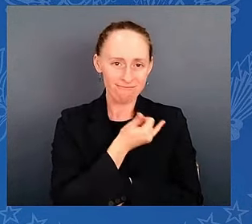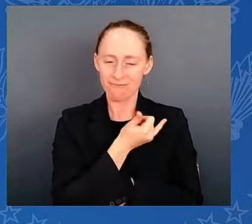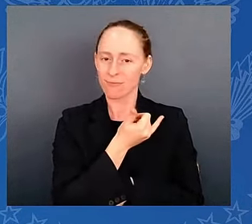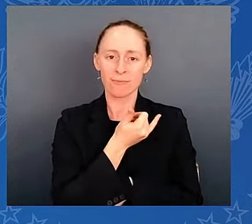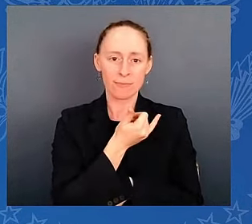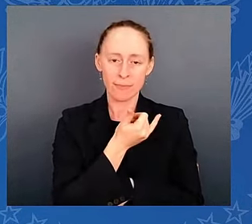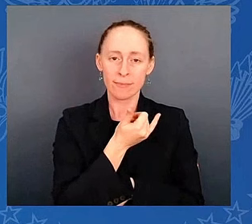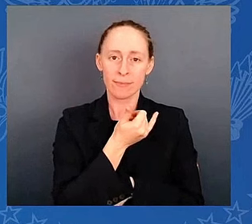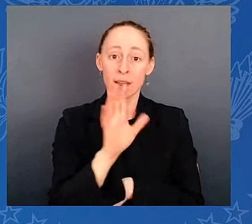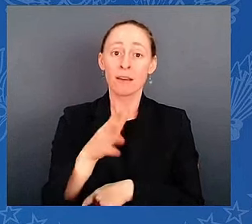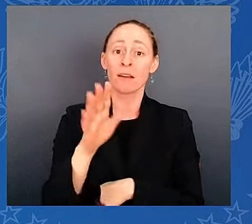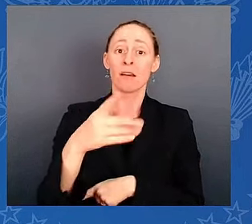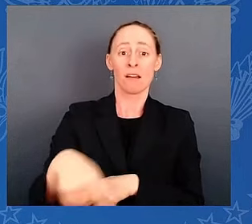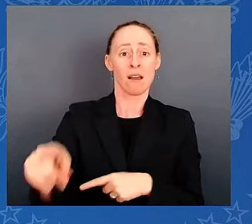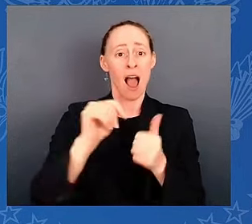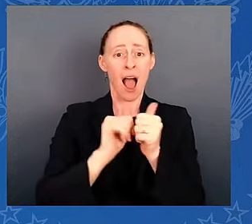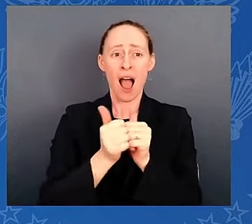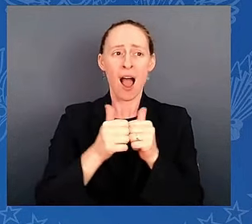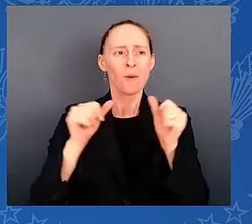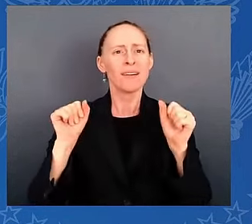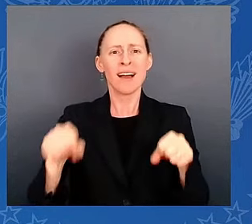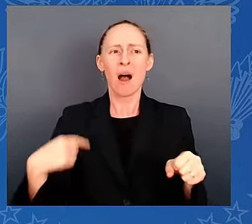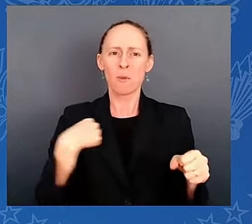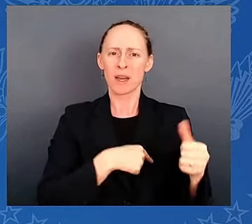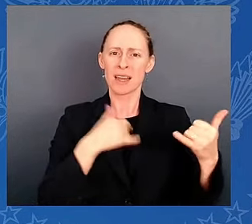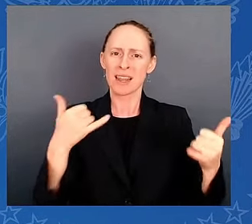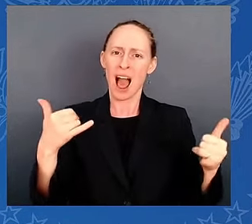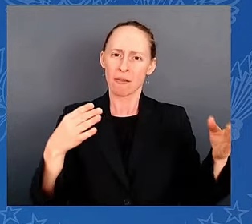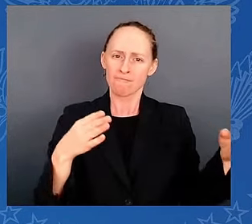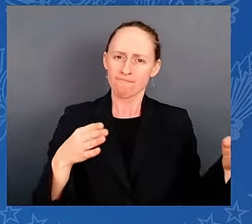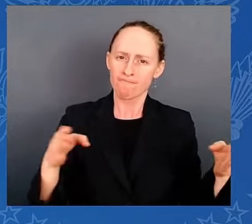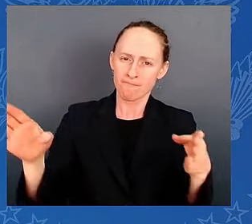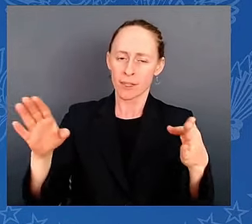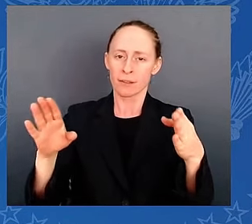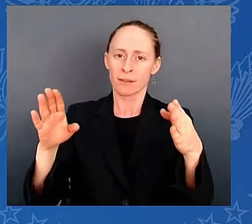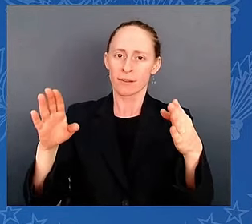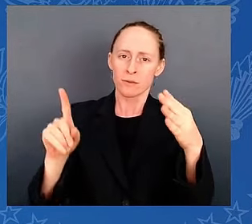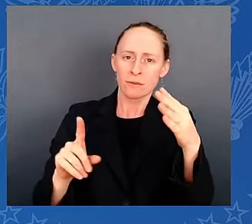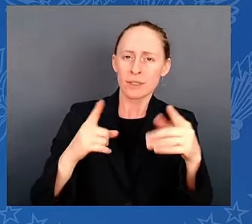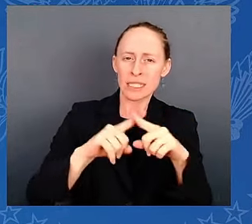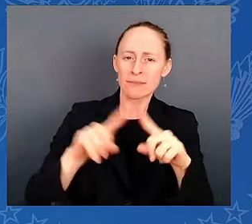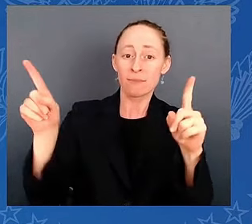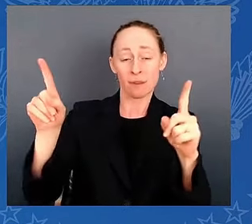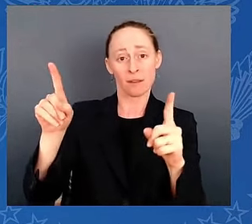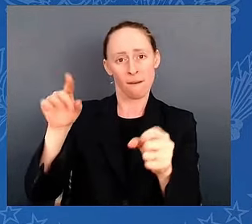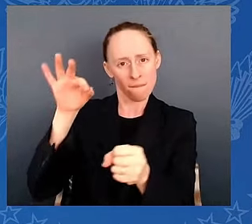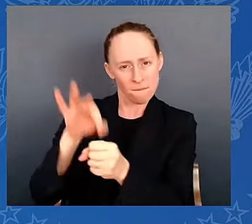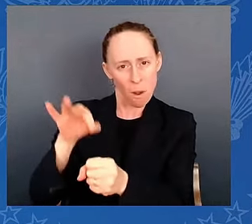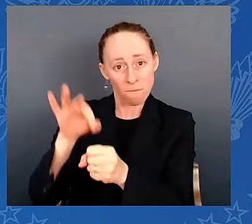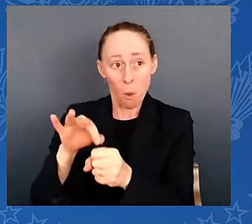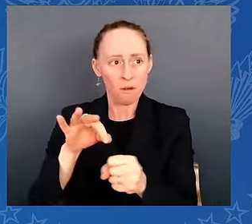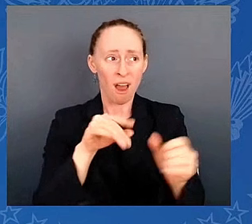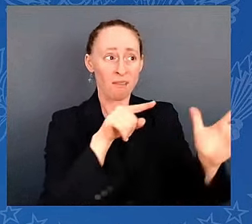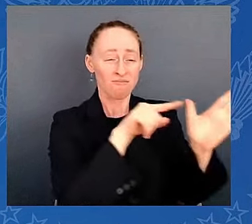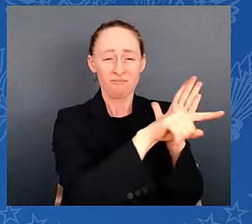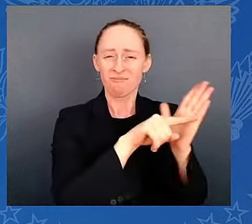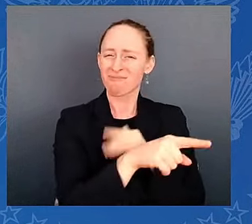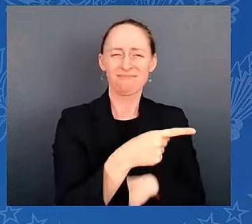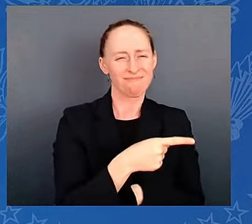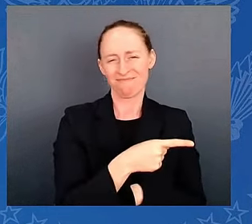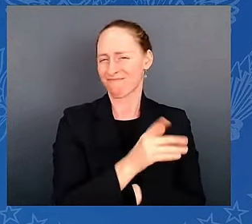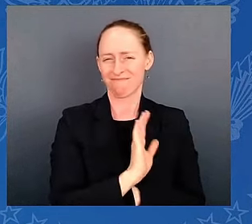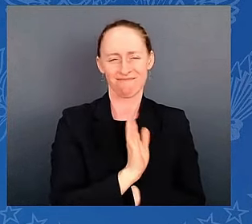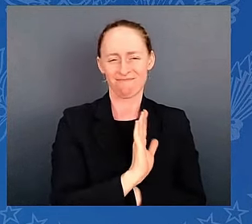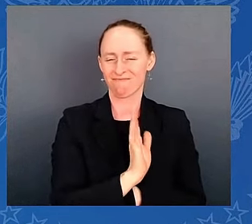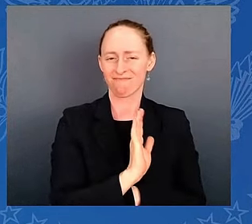not in the hands of would-be assassin. You know, the path forward through competing visions of the campaign should always be